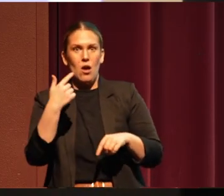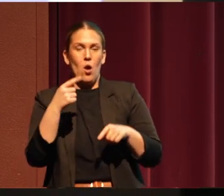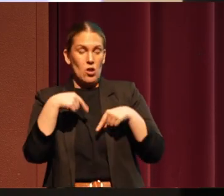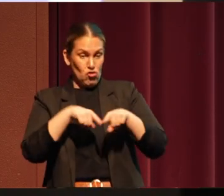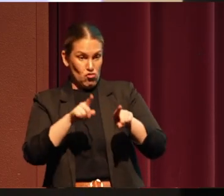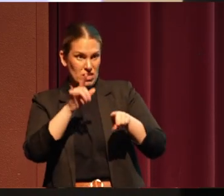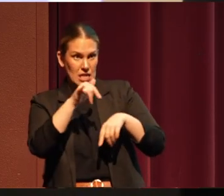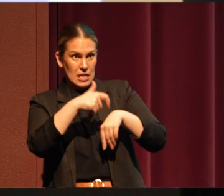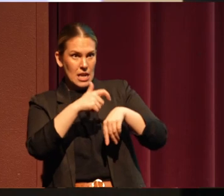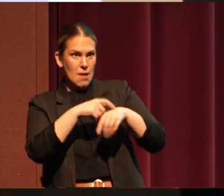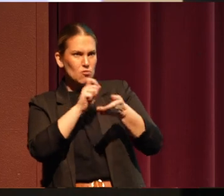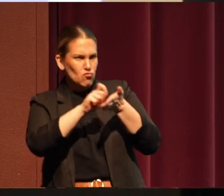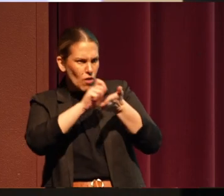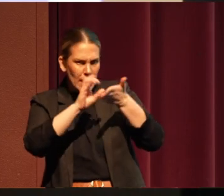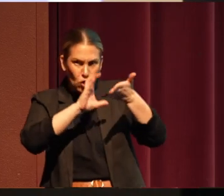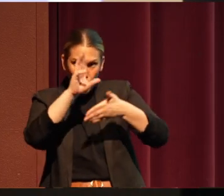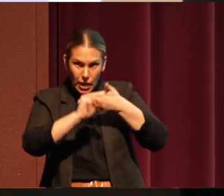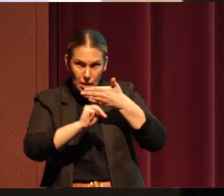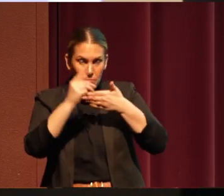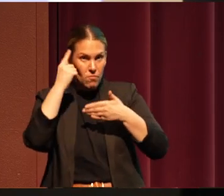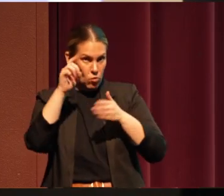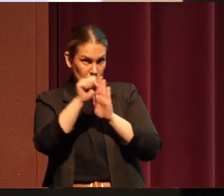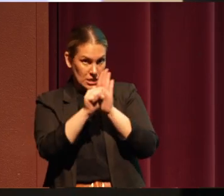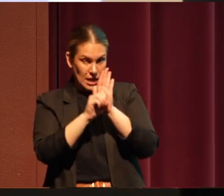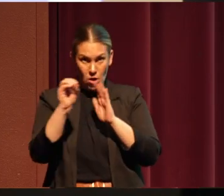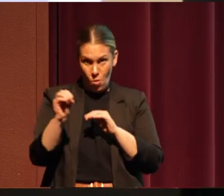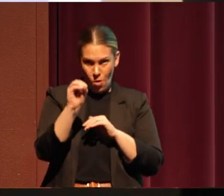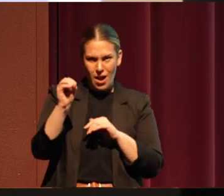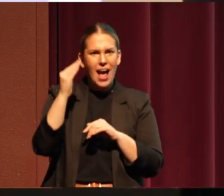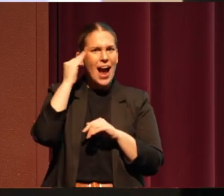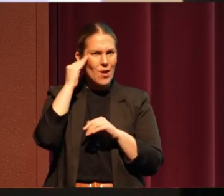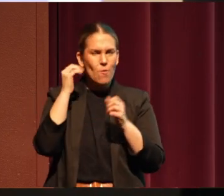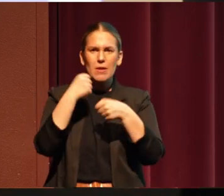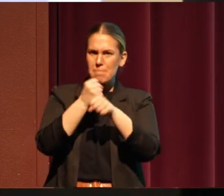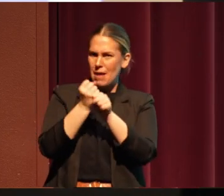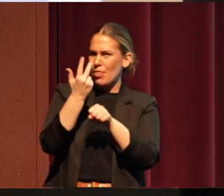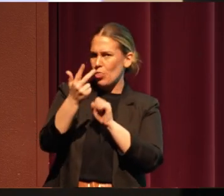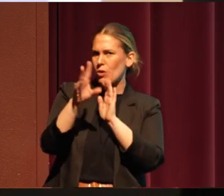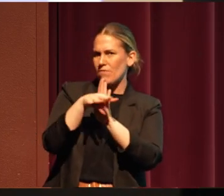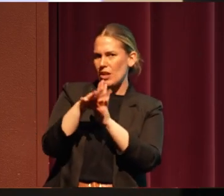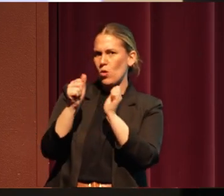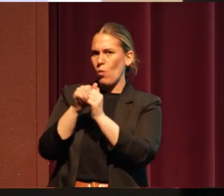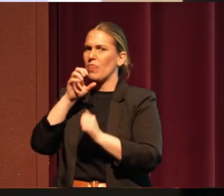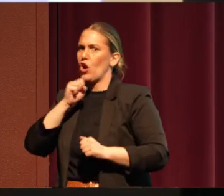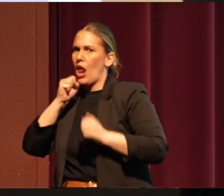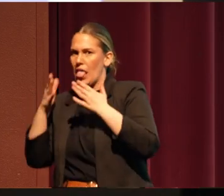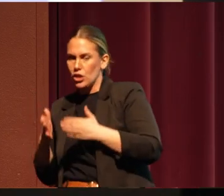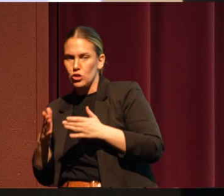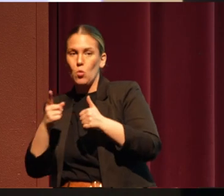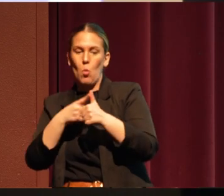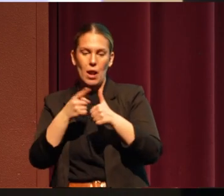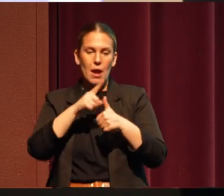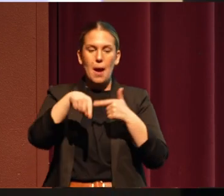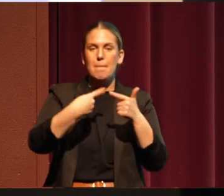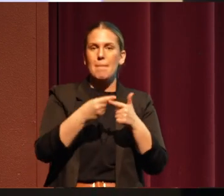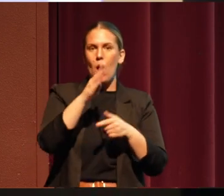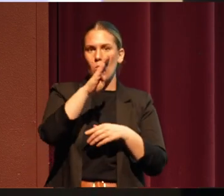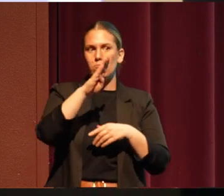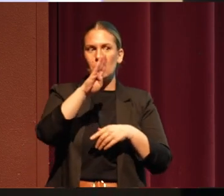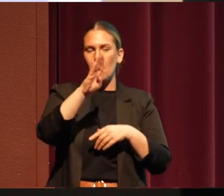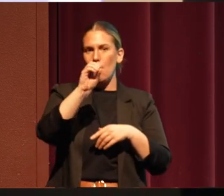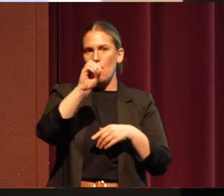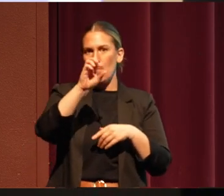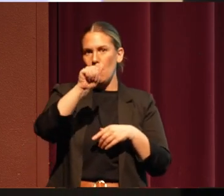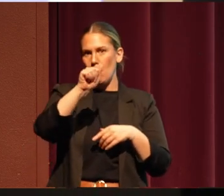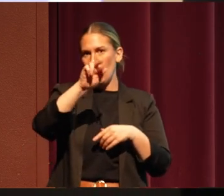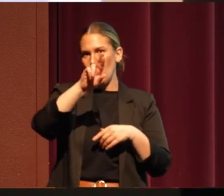Oregon. And I knew we were going to make three videos with our elder interviews. One was going to be on boarding schools. And I knew that was